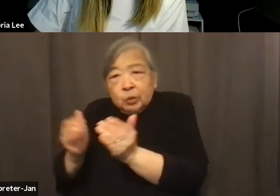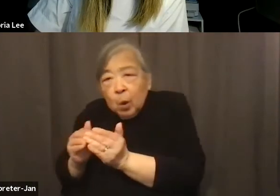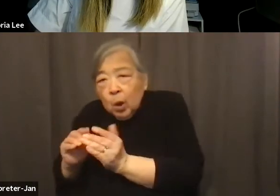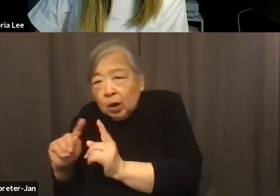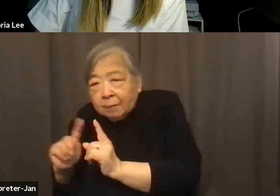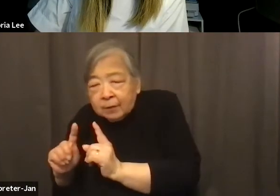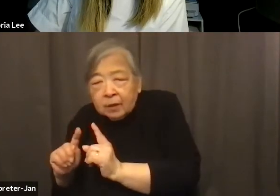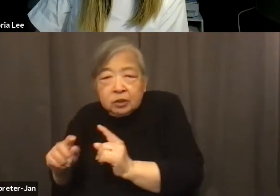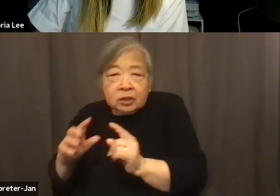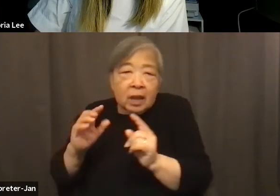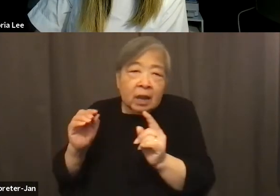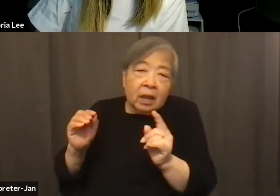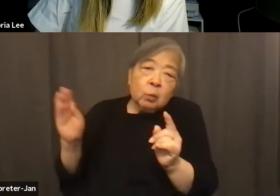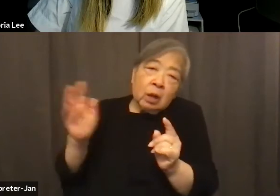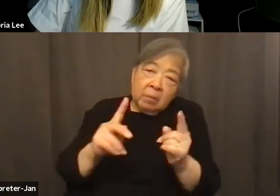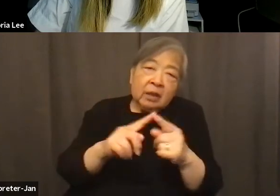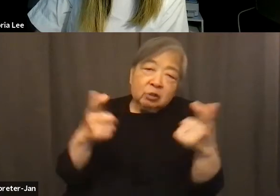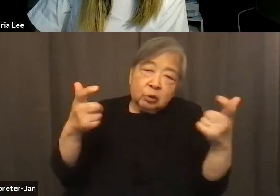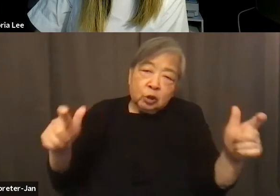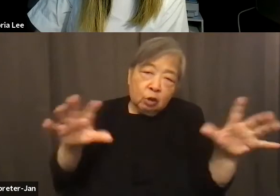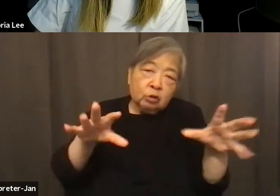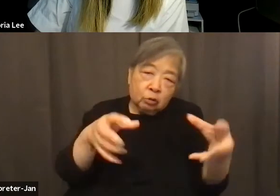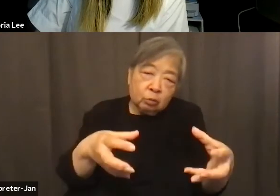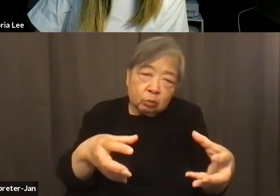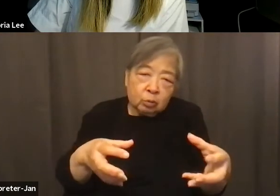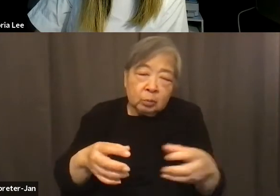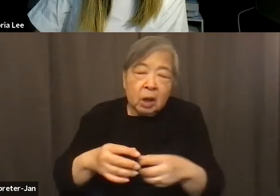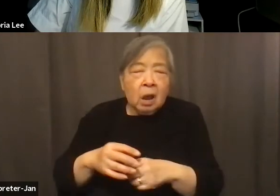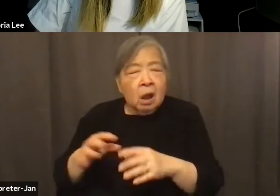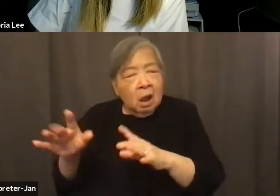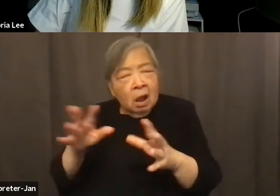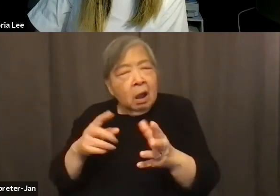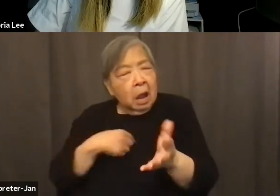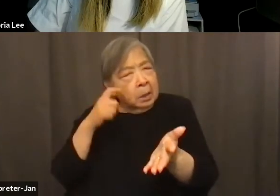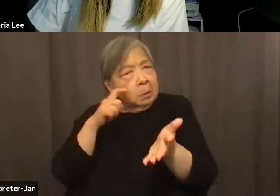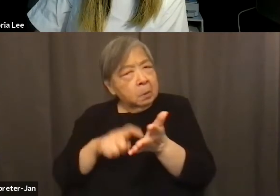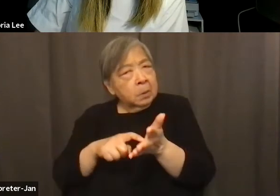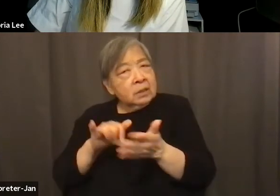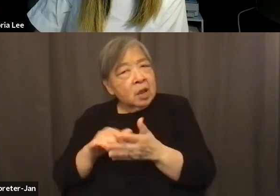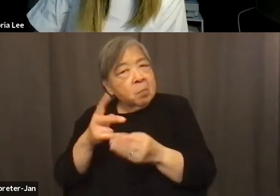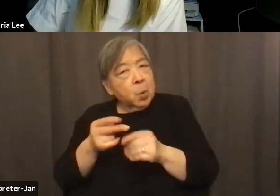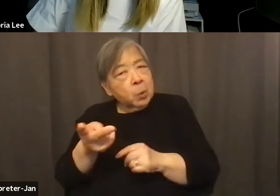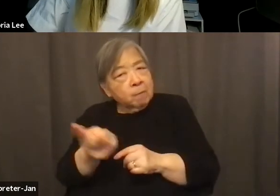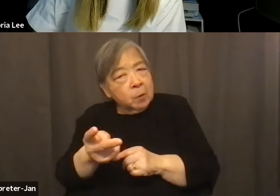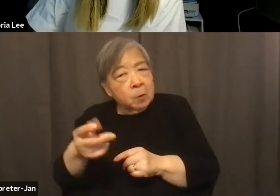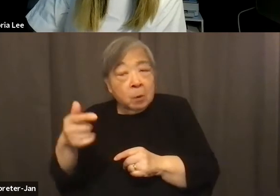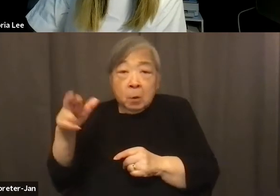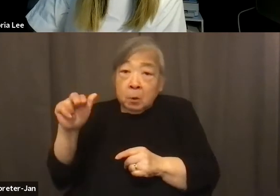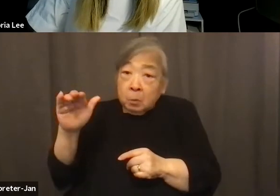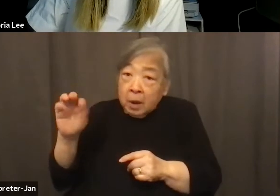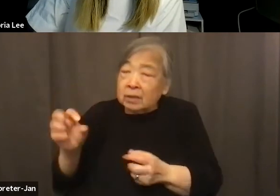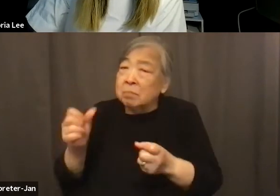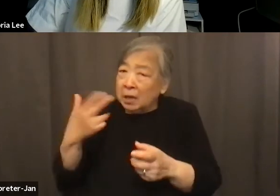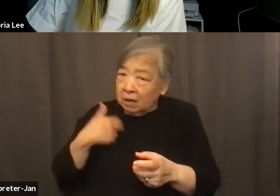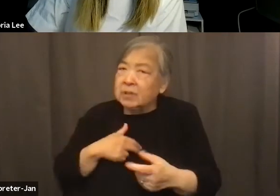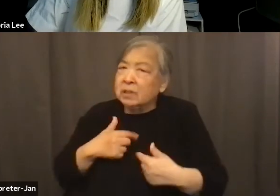and we'll come back to as a larger group. I noticed that, you know, both of you and Grace, and a lot of us, I mean, I would